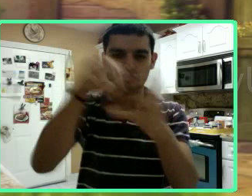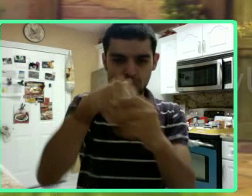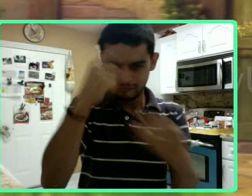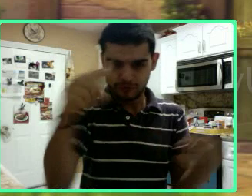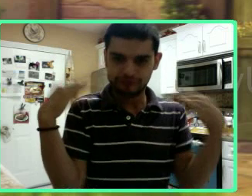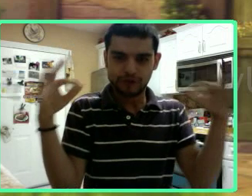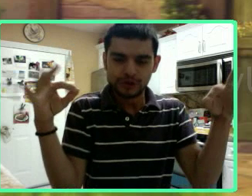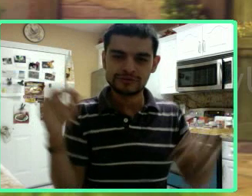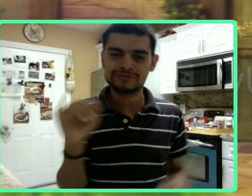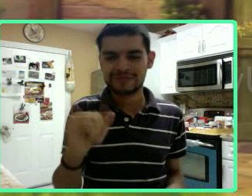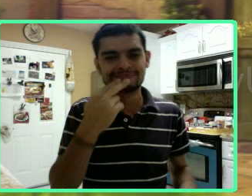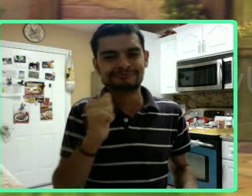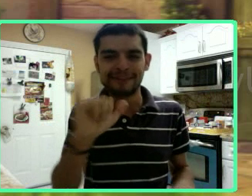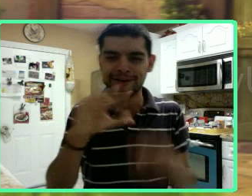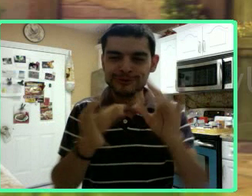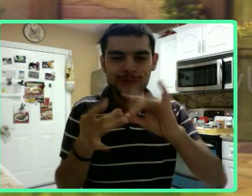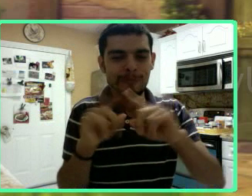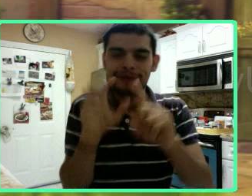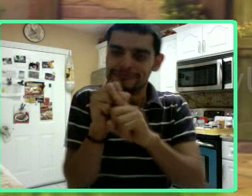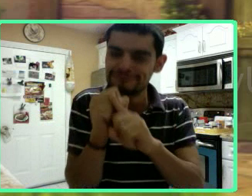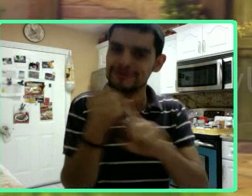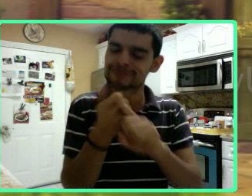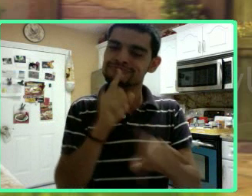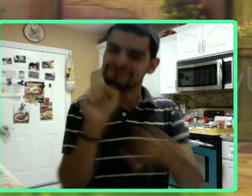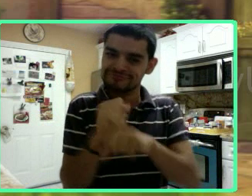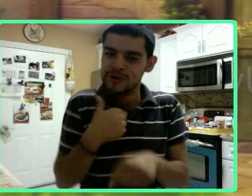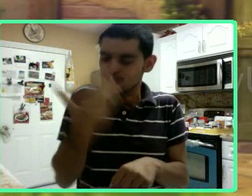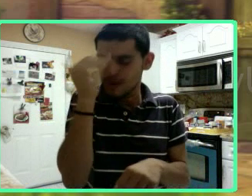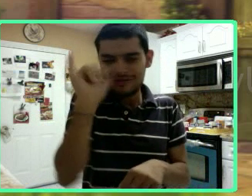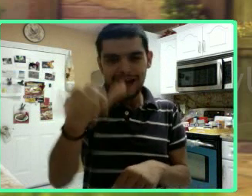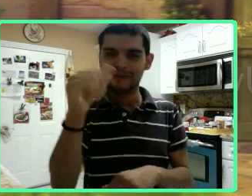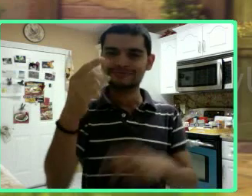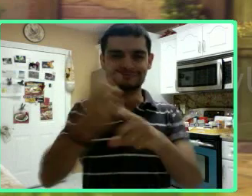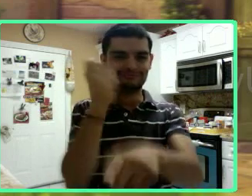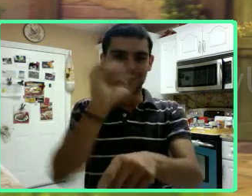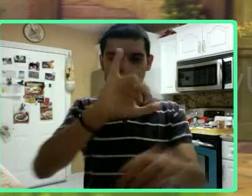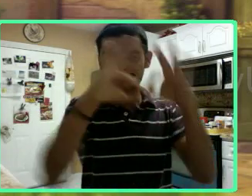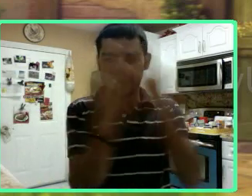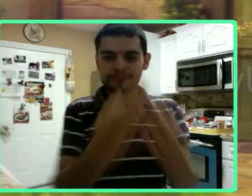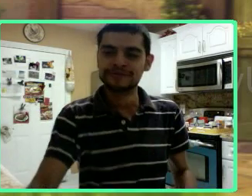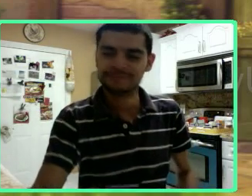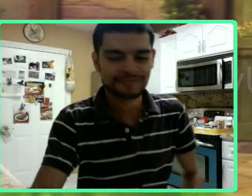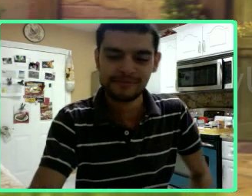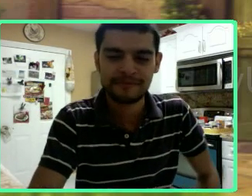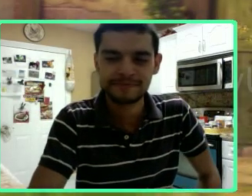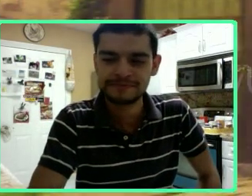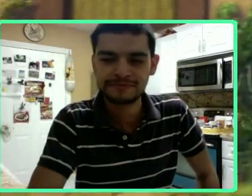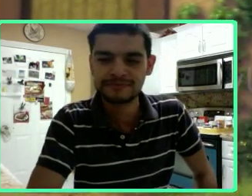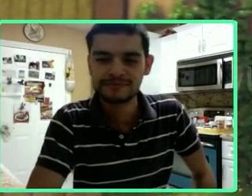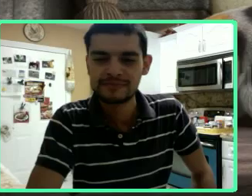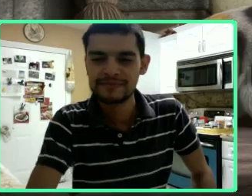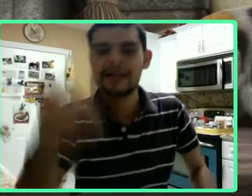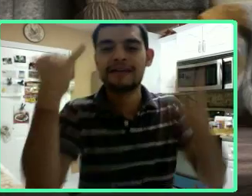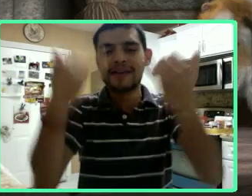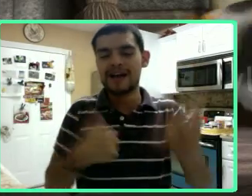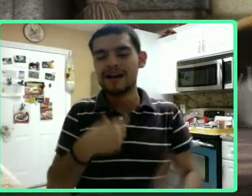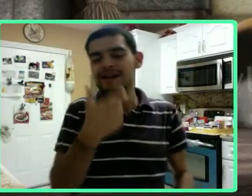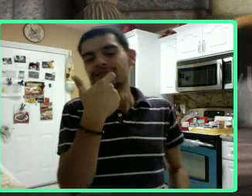that